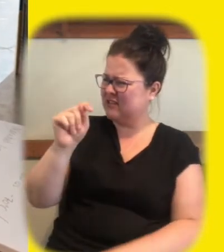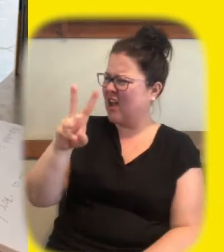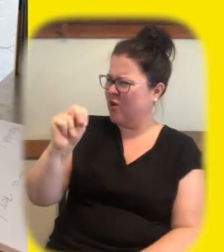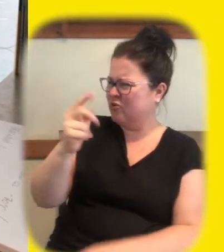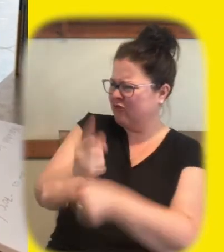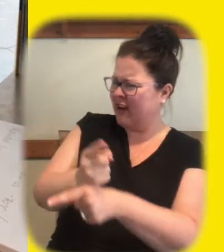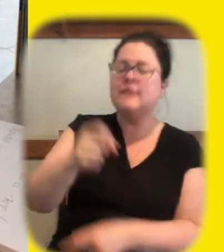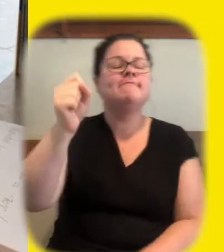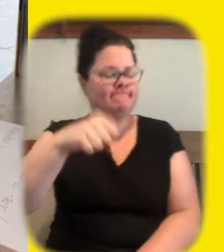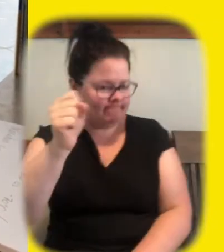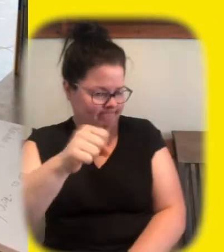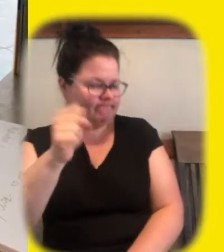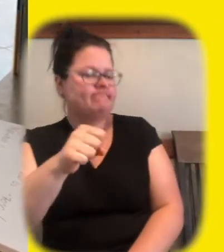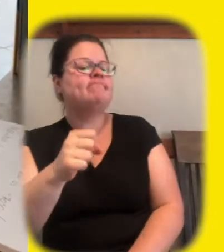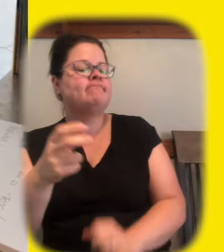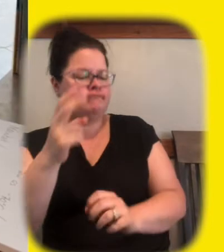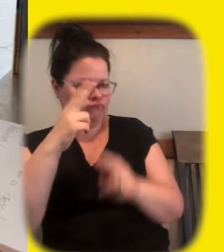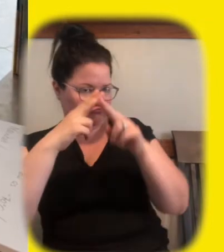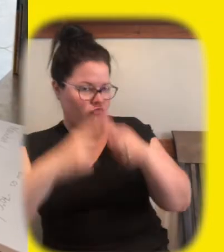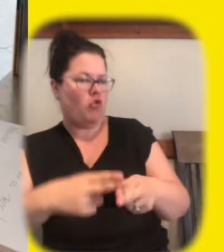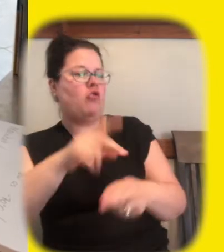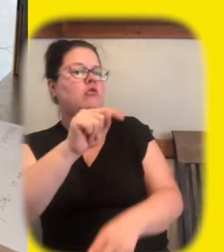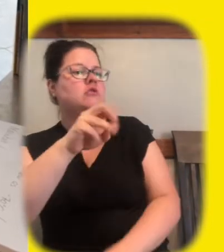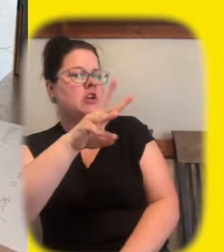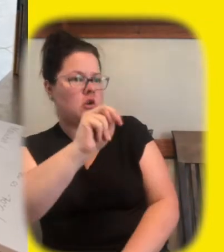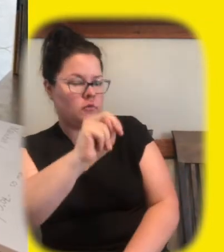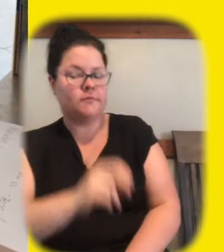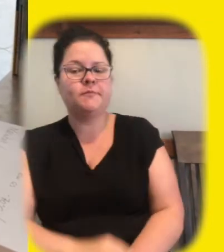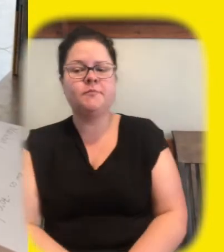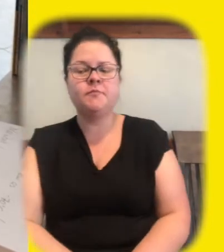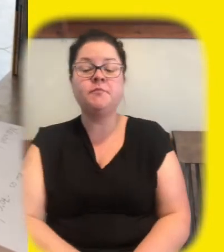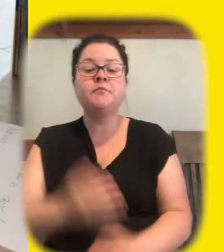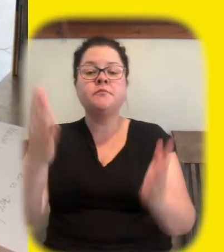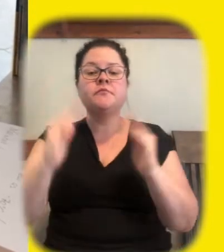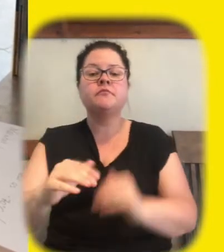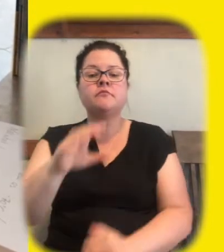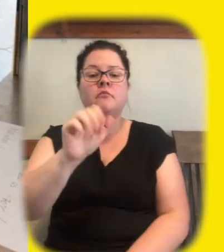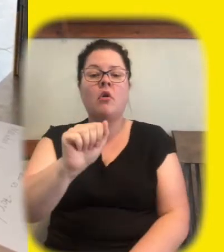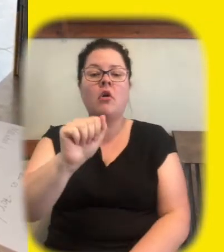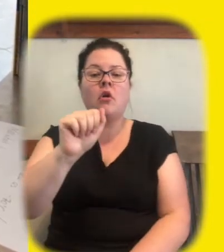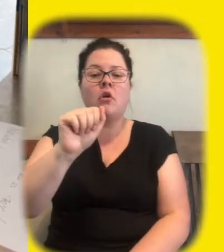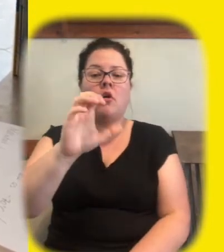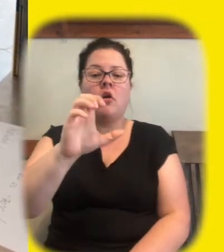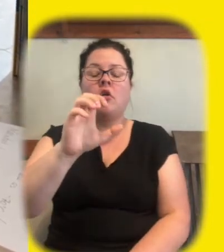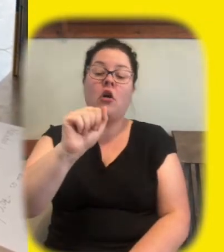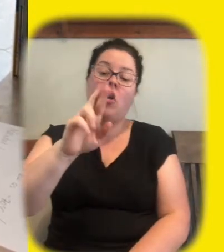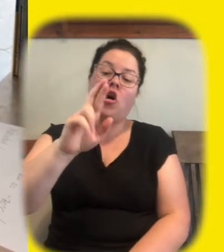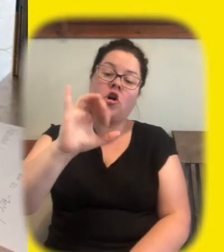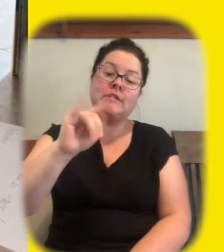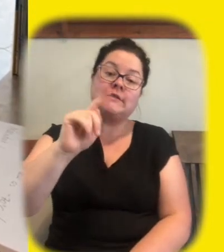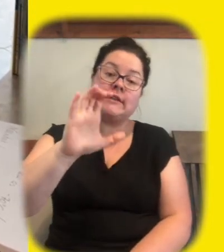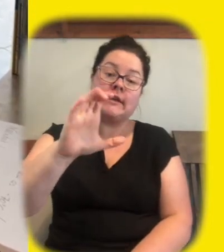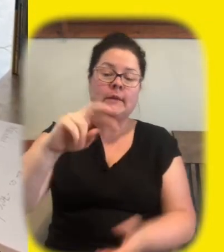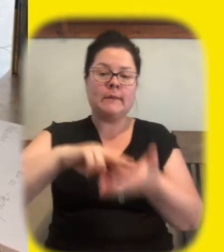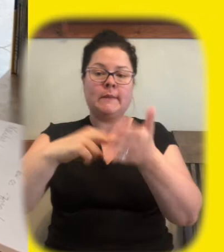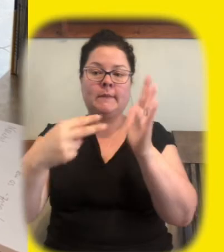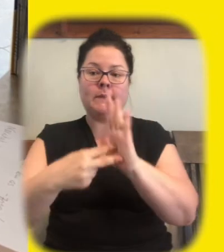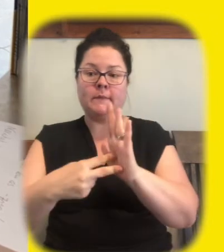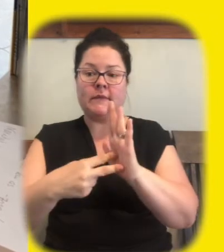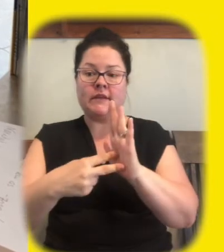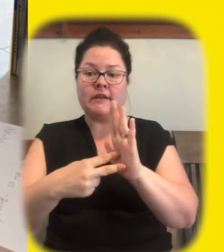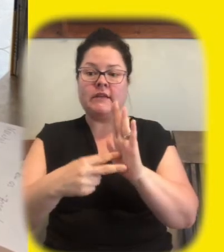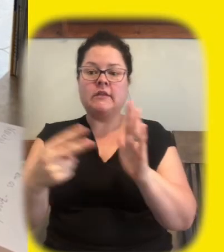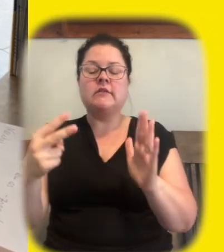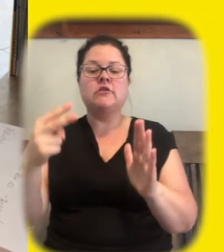yes it is okay arctic um arctic means bear in greek um arctos